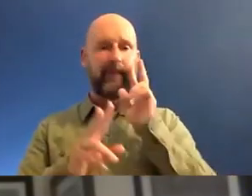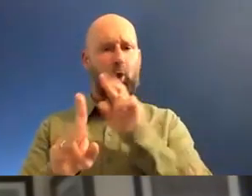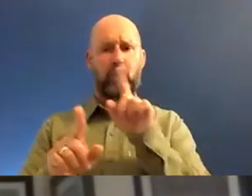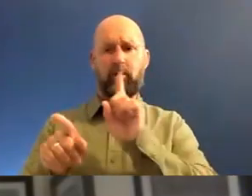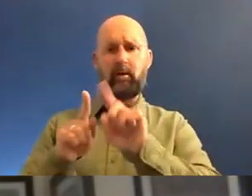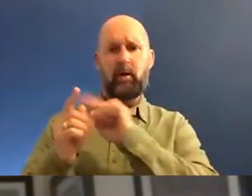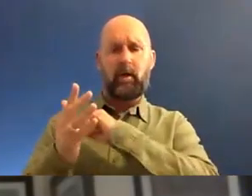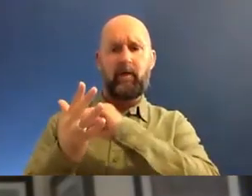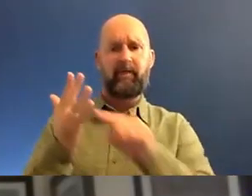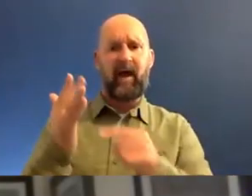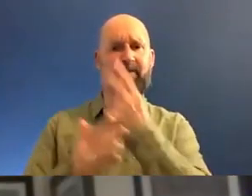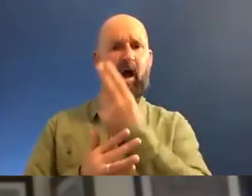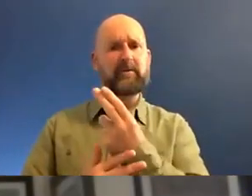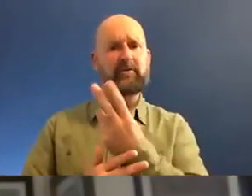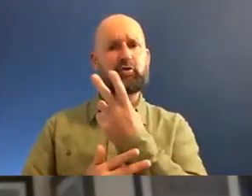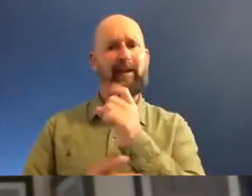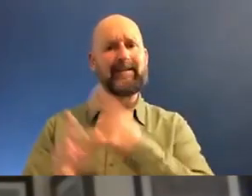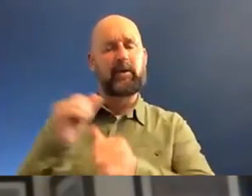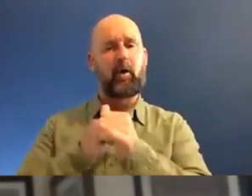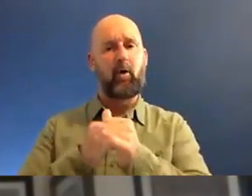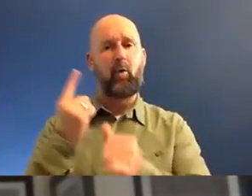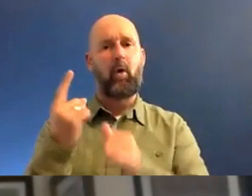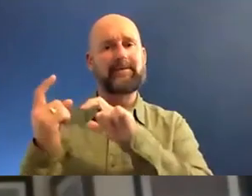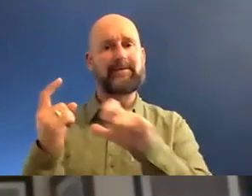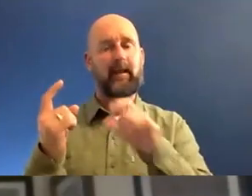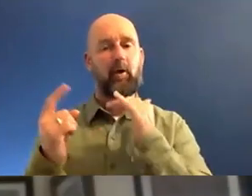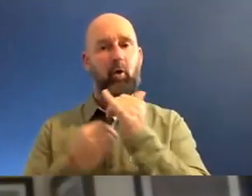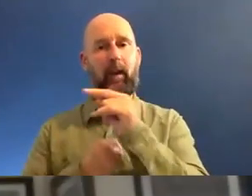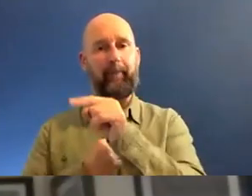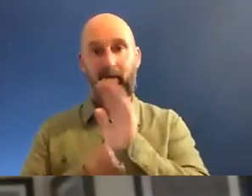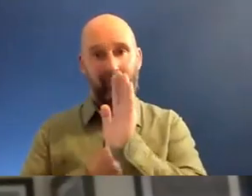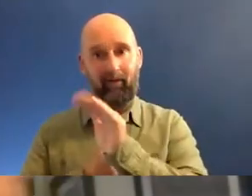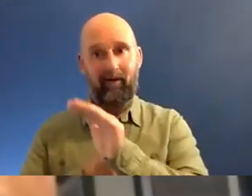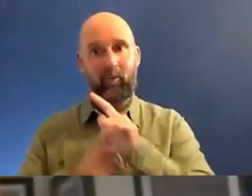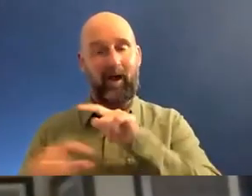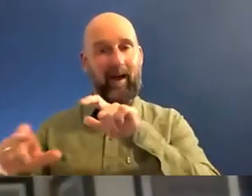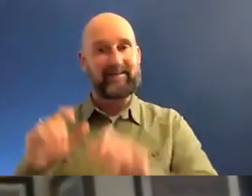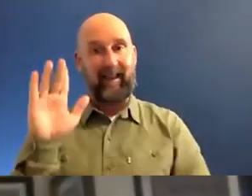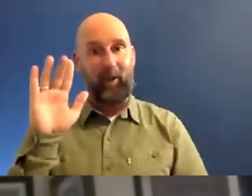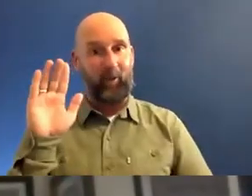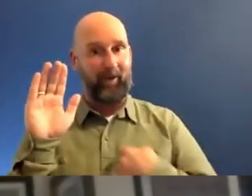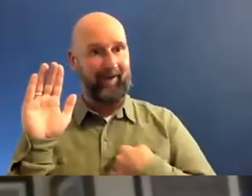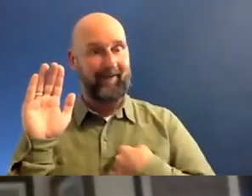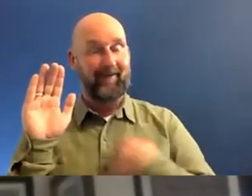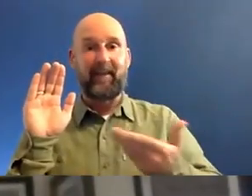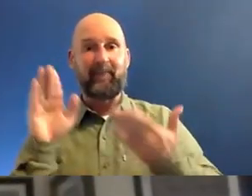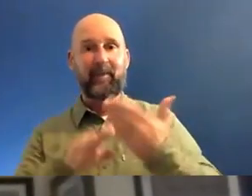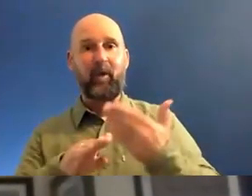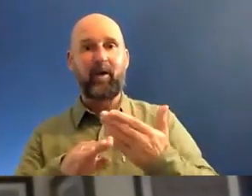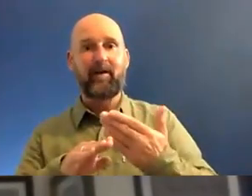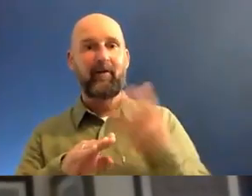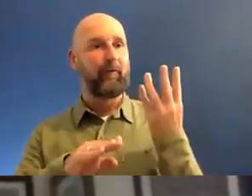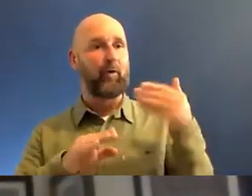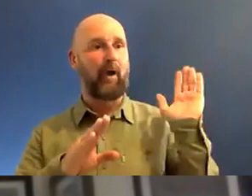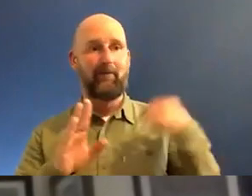five different artists 20 years ago, but only one's still there. Let's call him. Cause I'm still around, you know, I get the work and